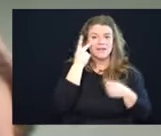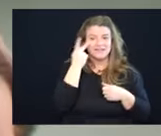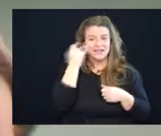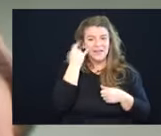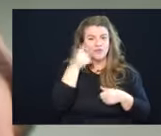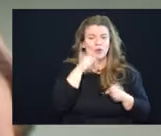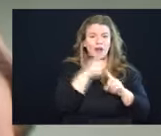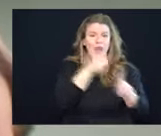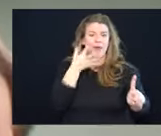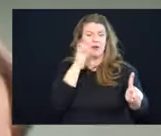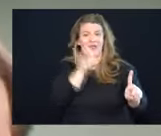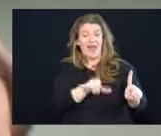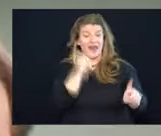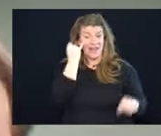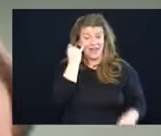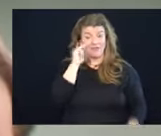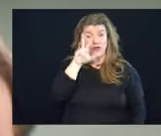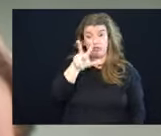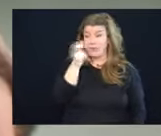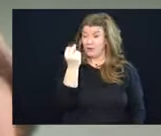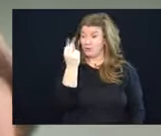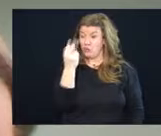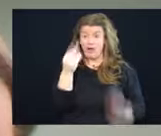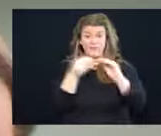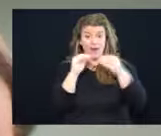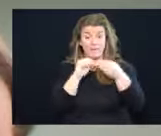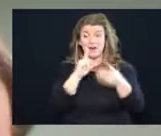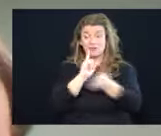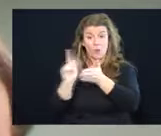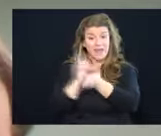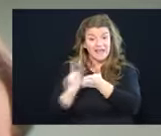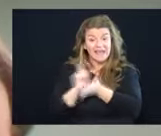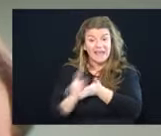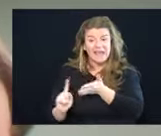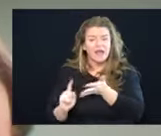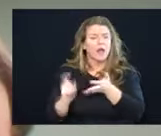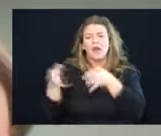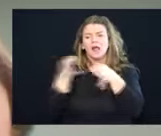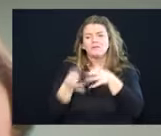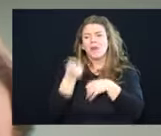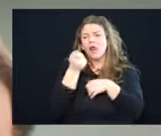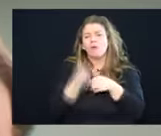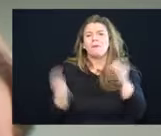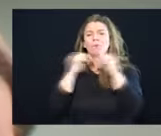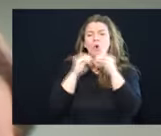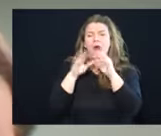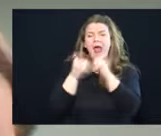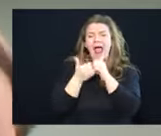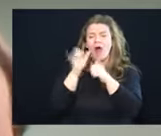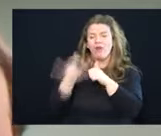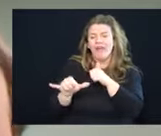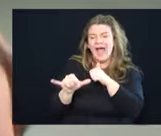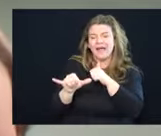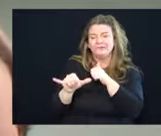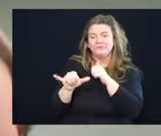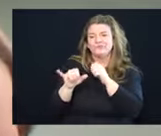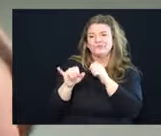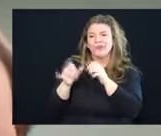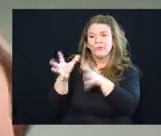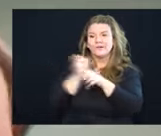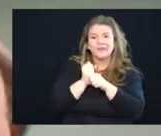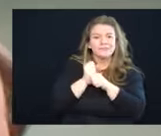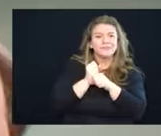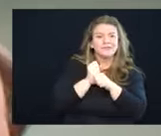elaborate on that. If the 312 number is, is weekly, and just explain a little bit about how, how that reception and distribution